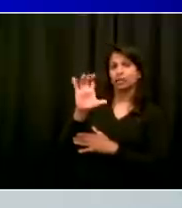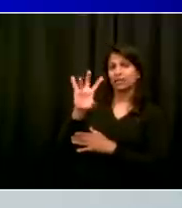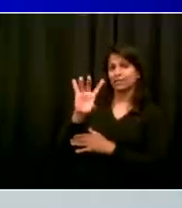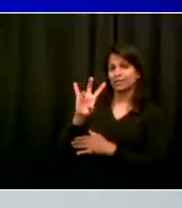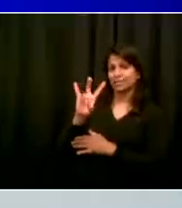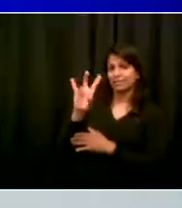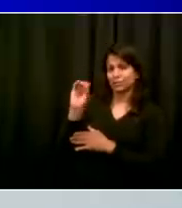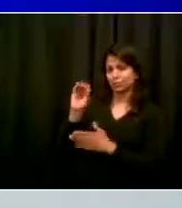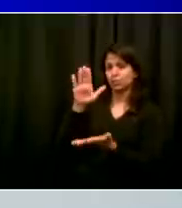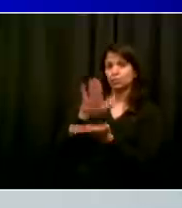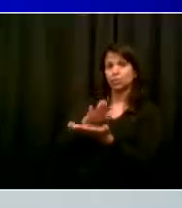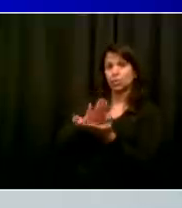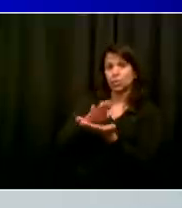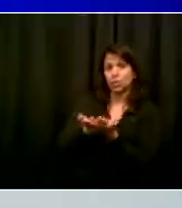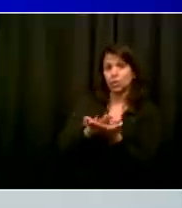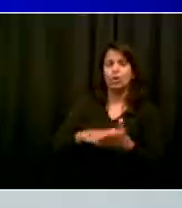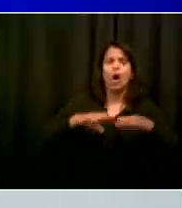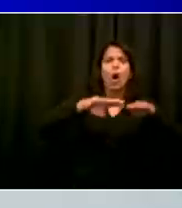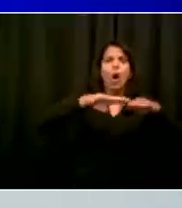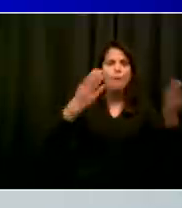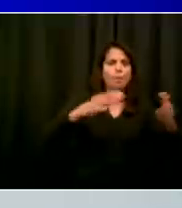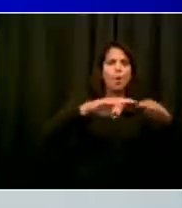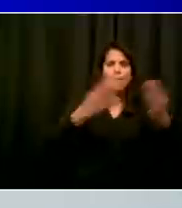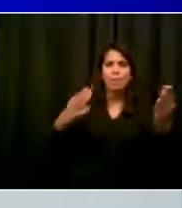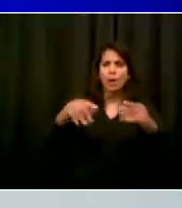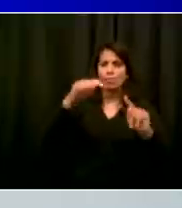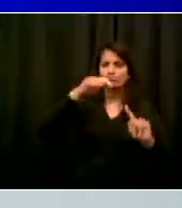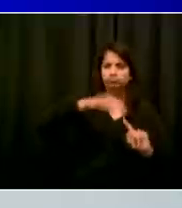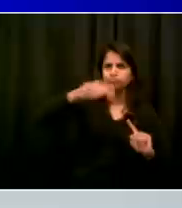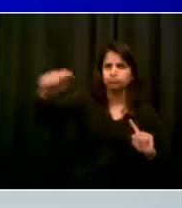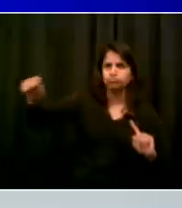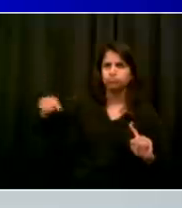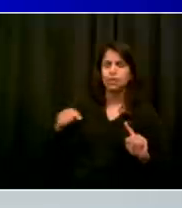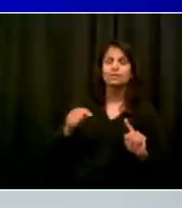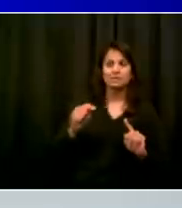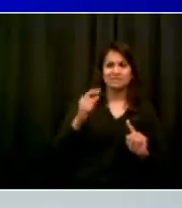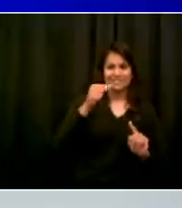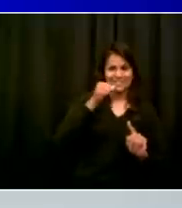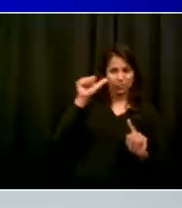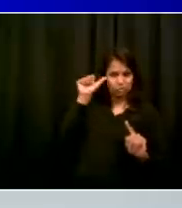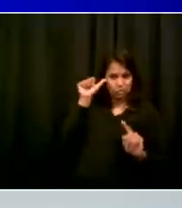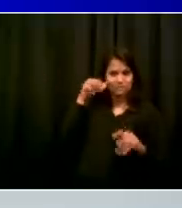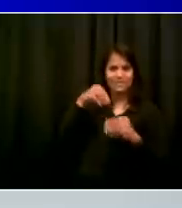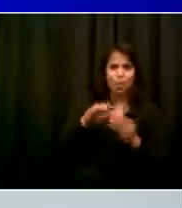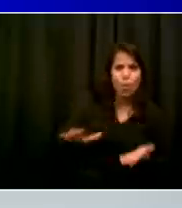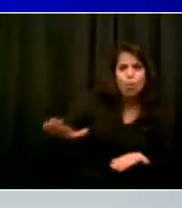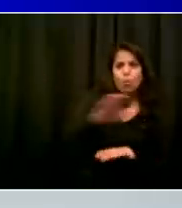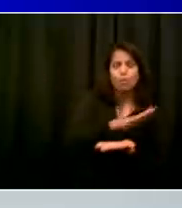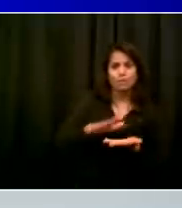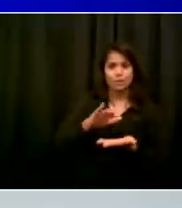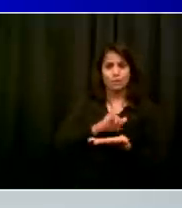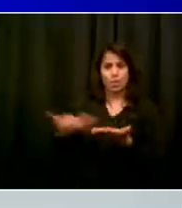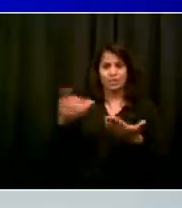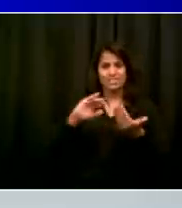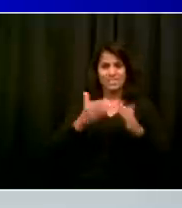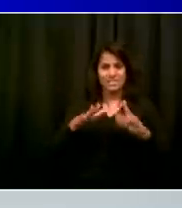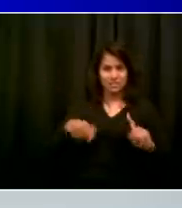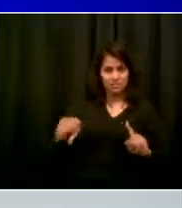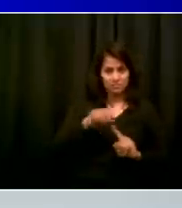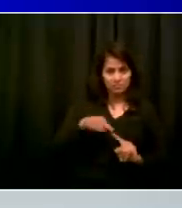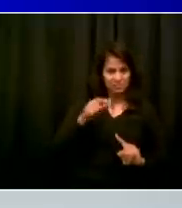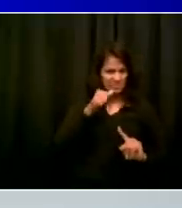through the first step with Pre-K, 3K, and District 75 Special Ed schools. Yesterday, K-5, K-8 schools. As of this morning,